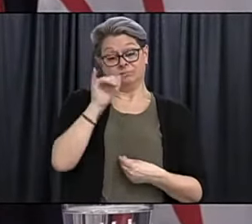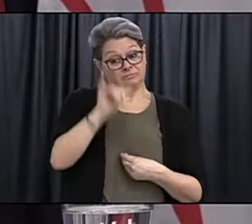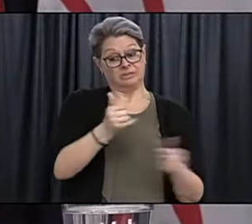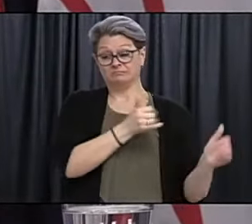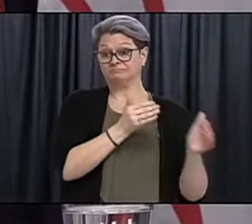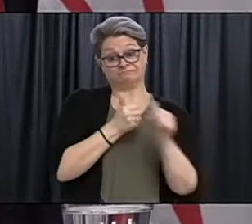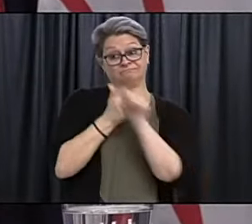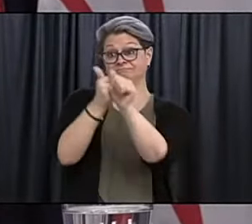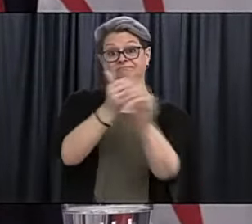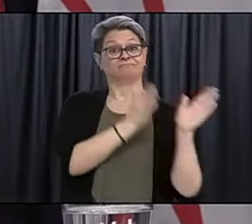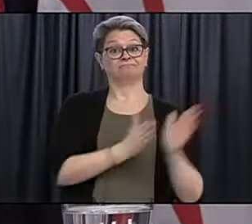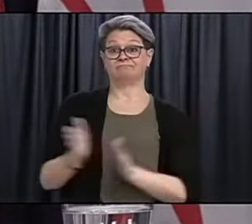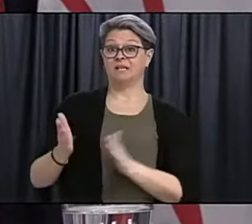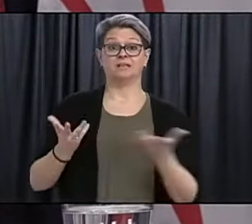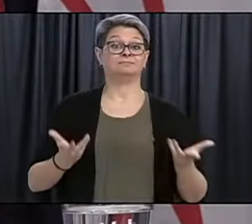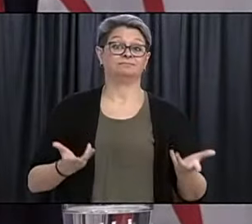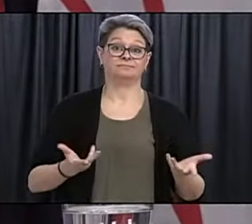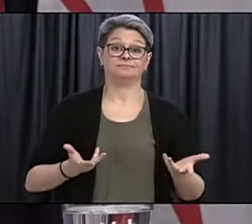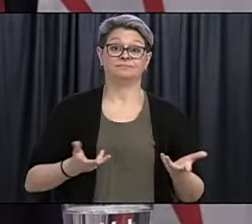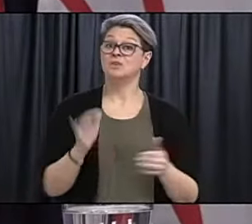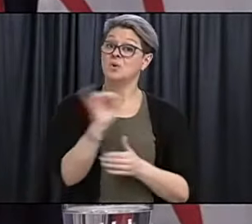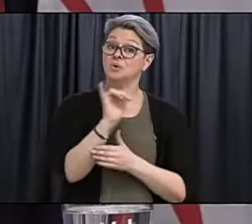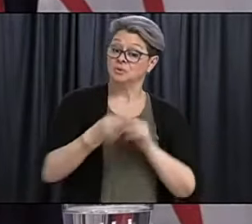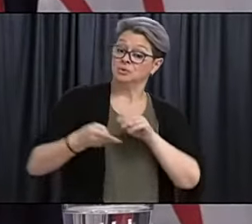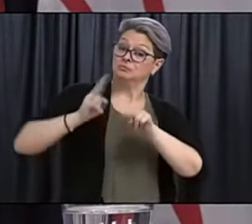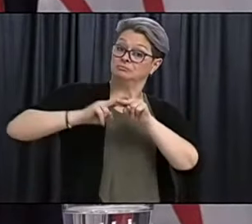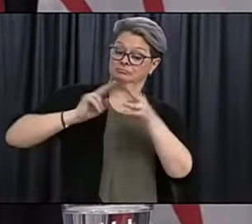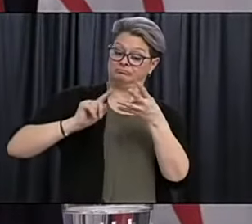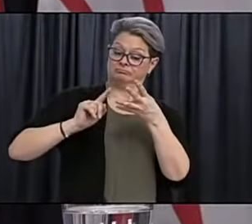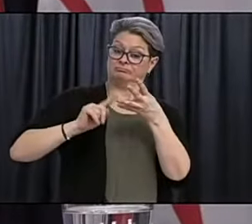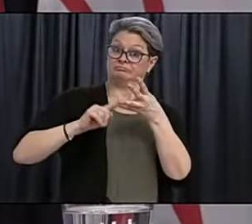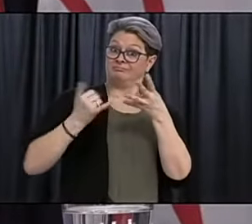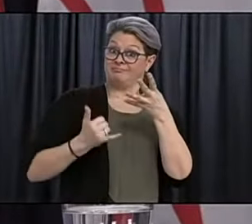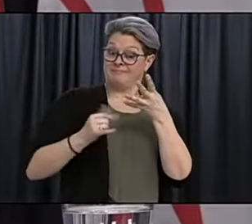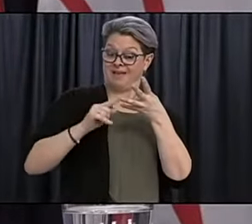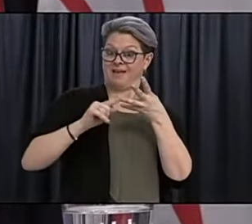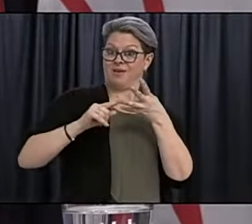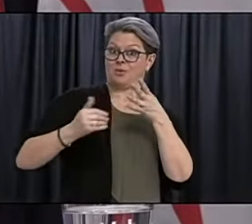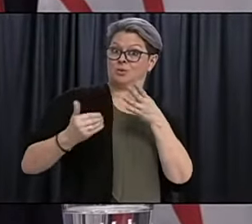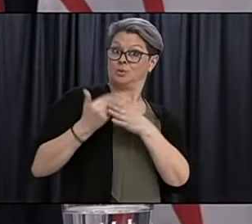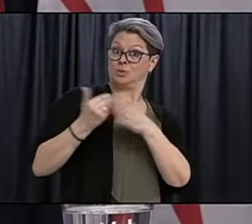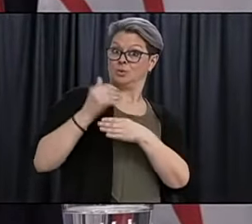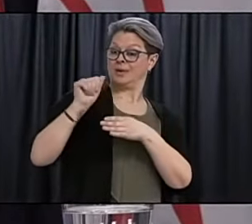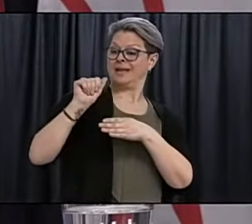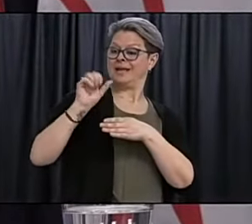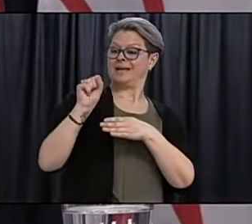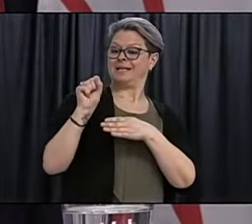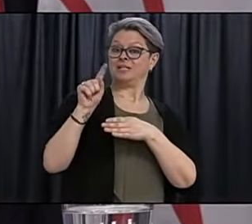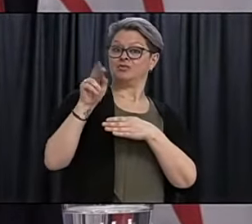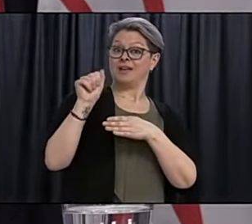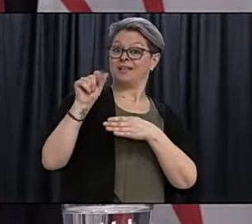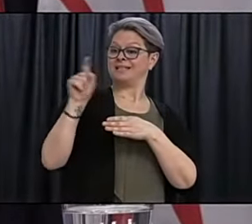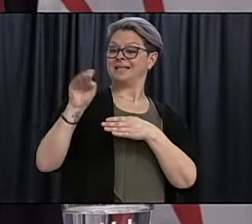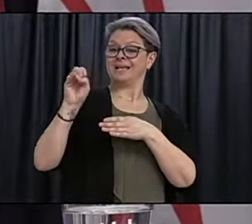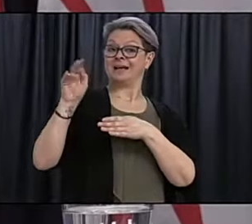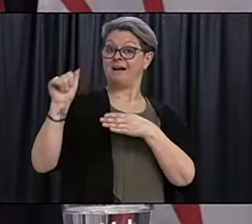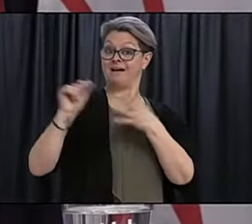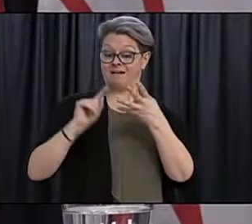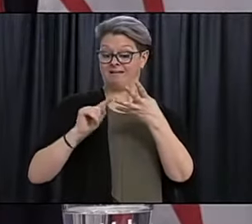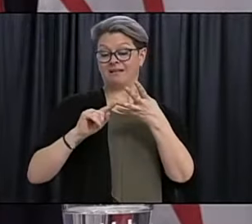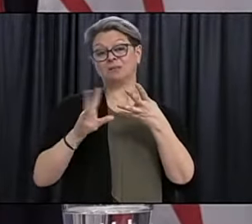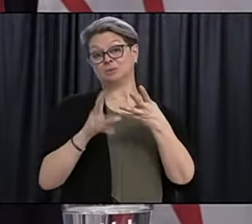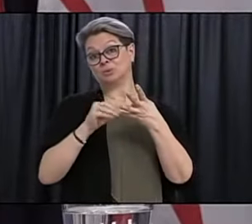including increasing numbers of AstraZeneca into the mix. So, you know, this is, this is,